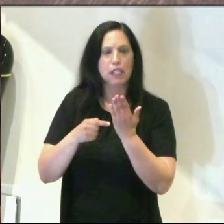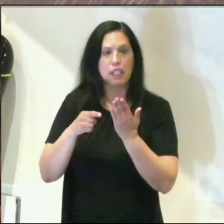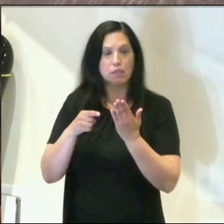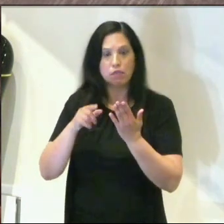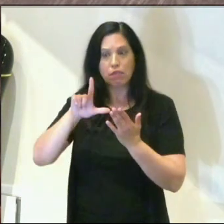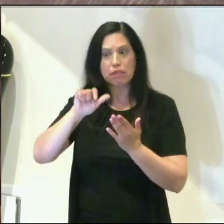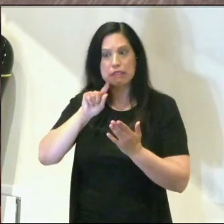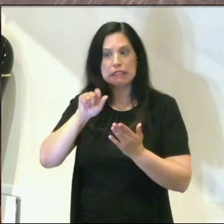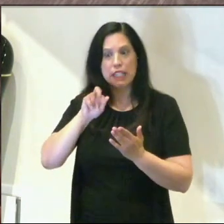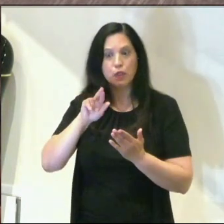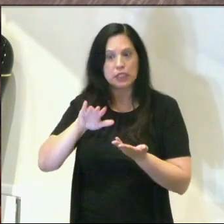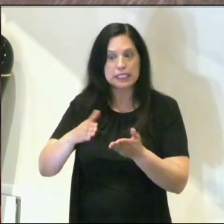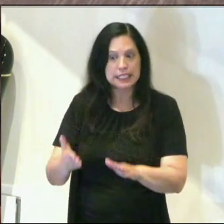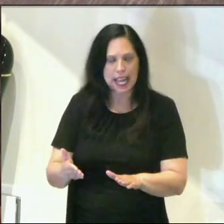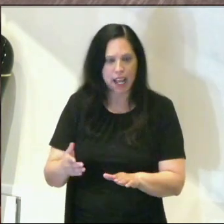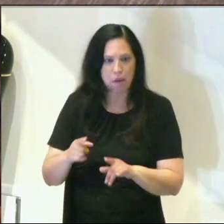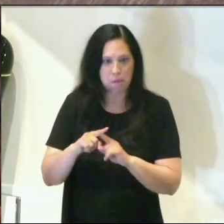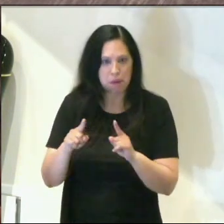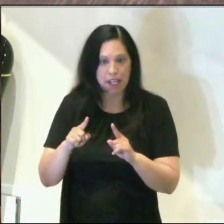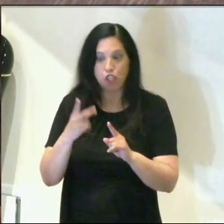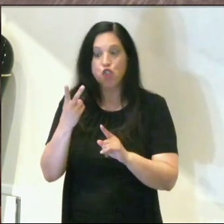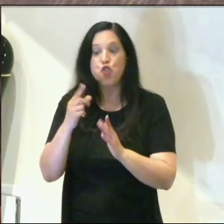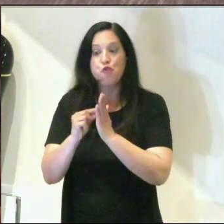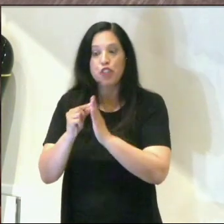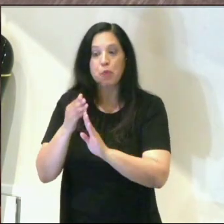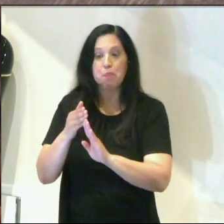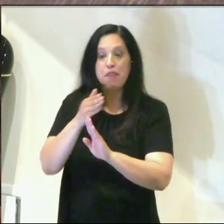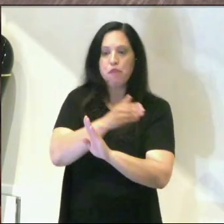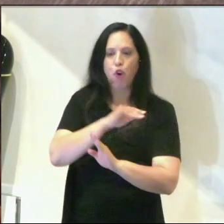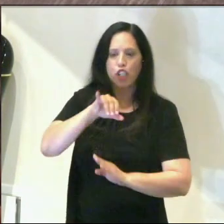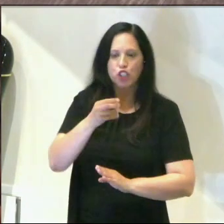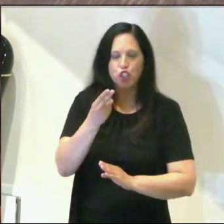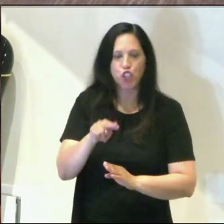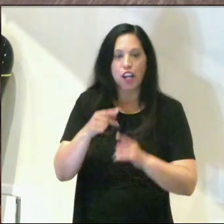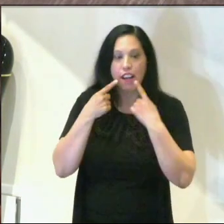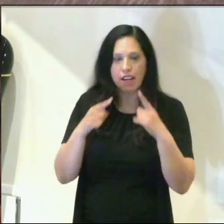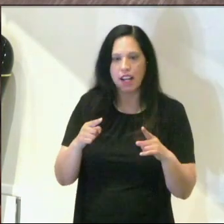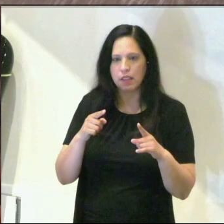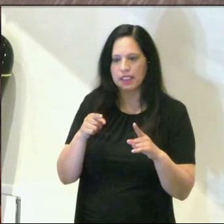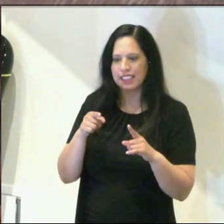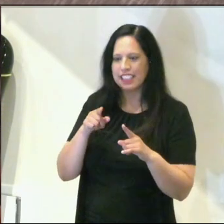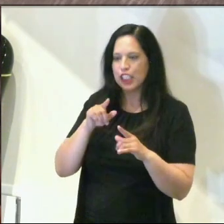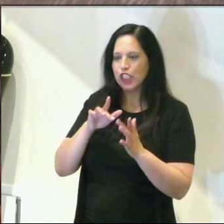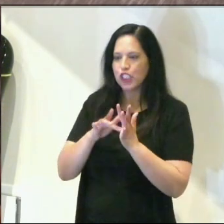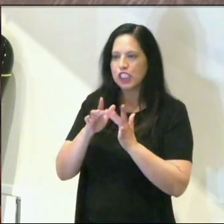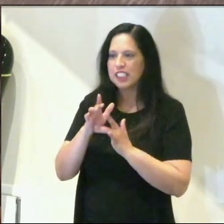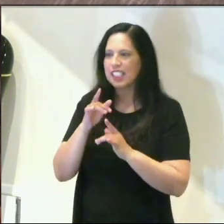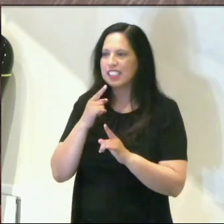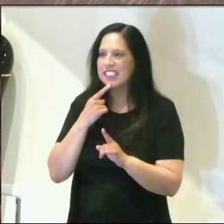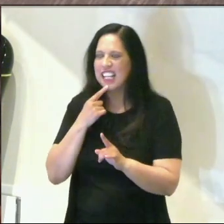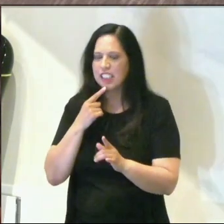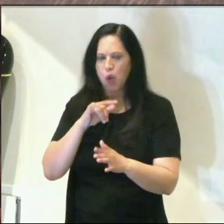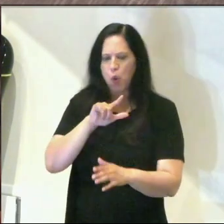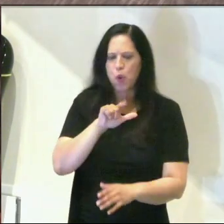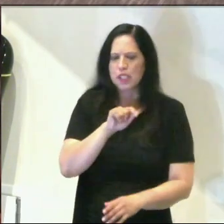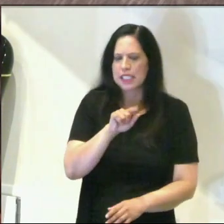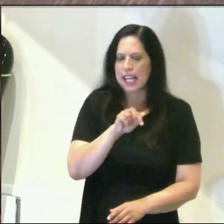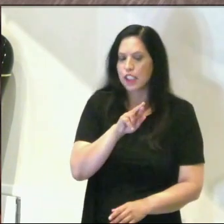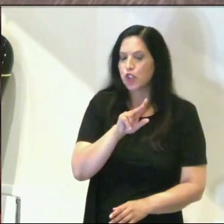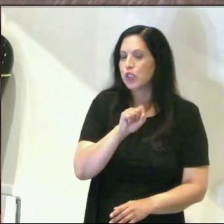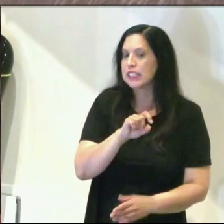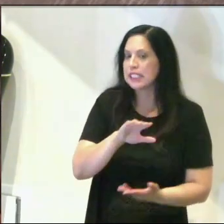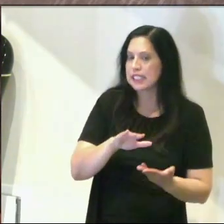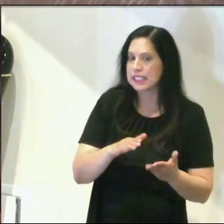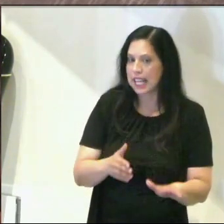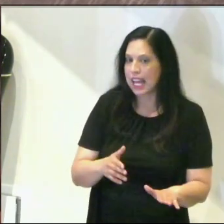he's sleeping. But finally, two verses before John makes that exclamation, Jesus actually says, actually, Lazarus is dead. And then